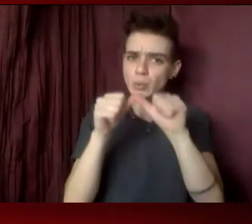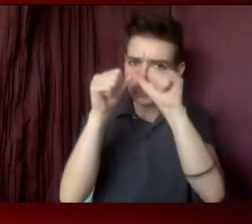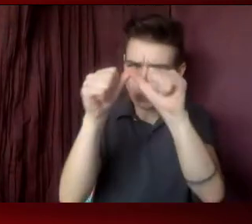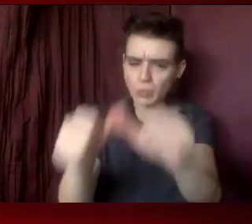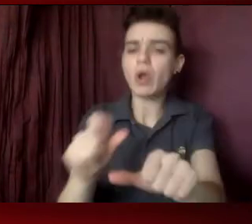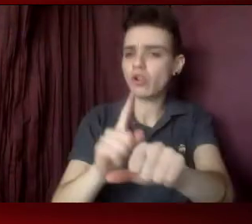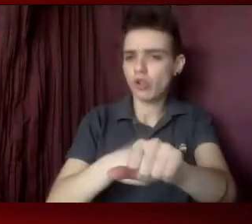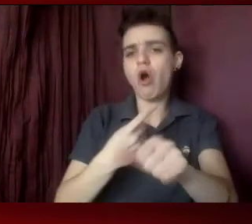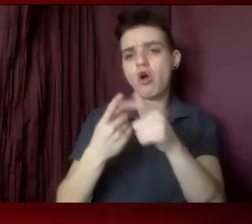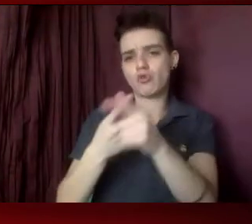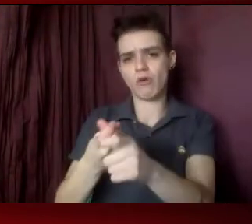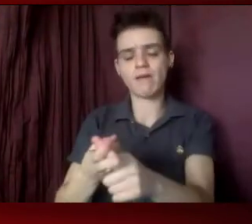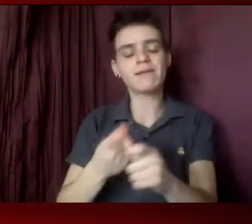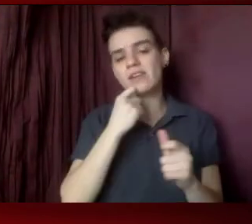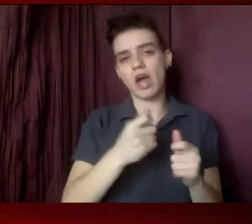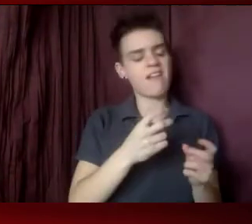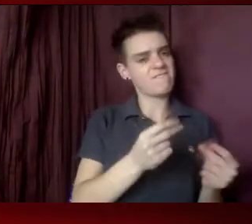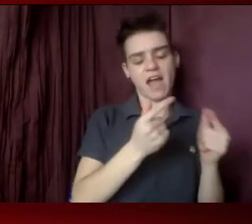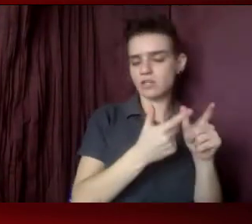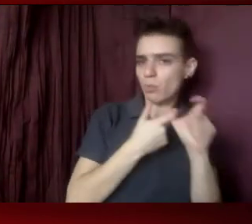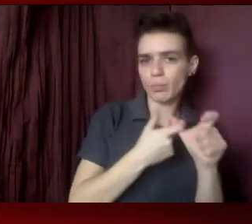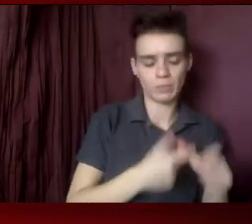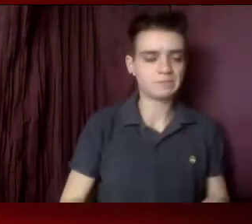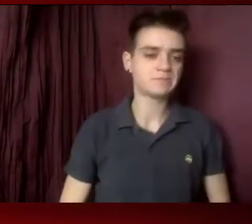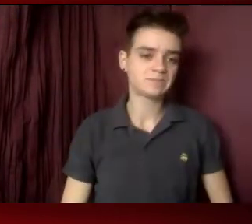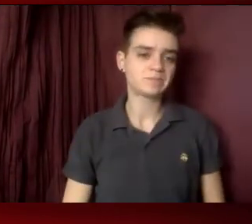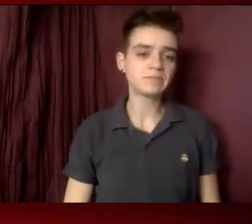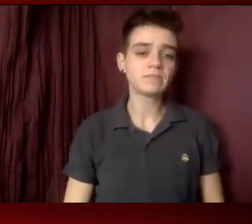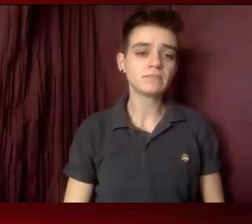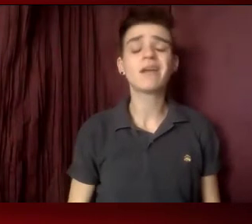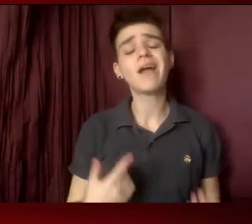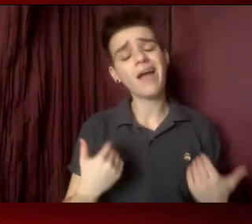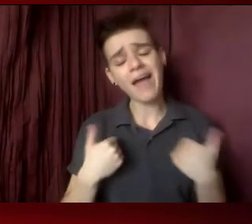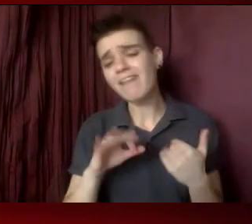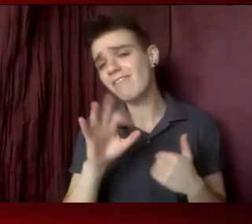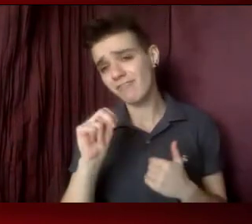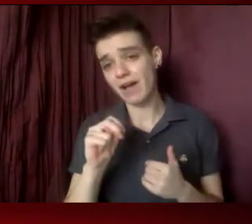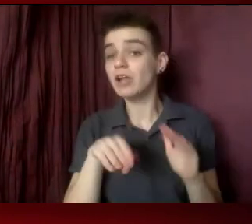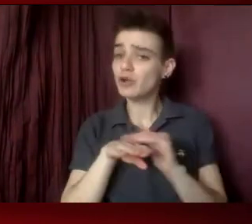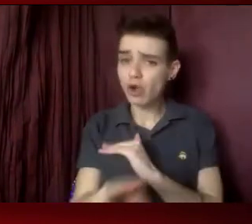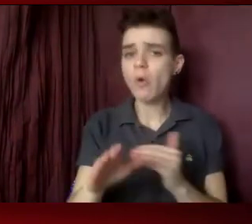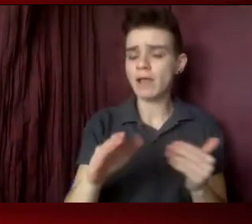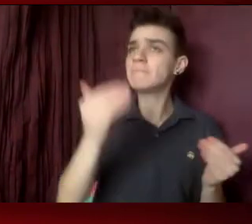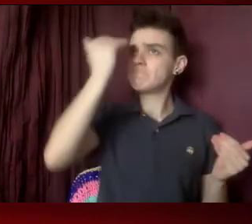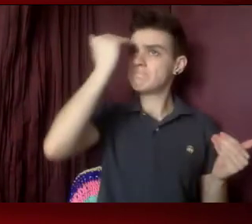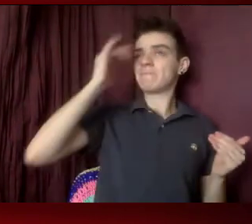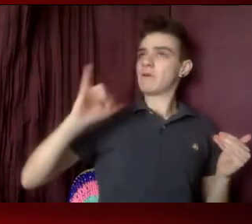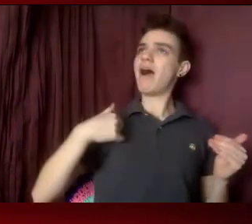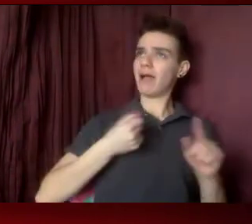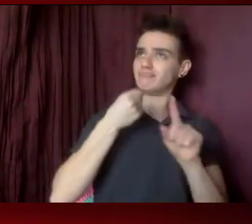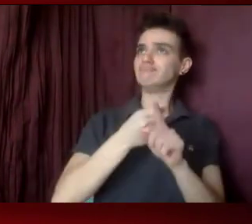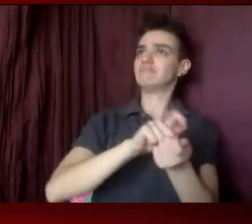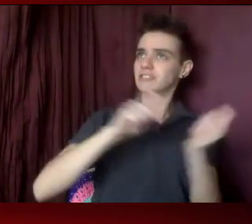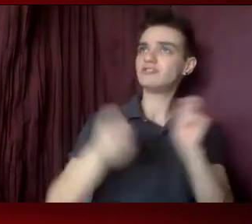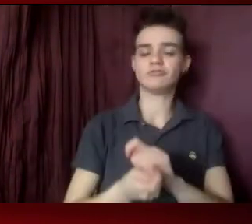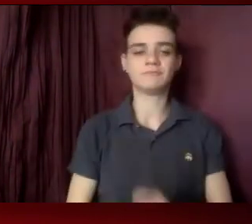So don't give up, but always have fun and go in there knowing that you are going to make a difference. So let me give